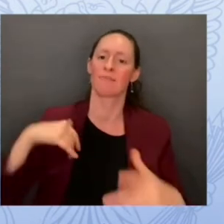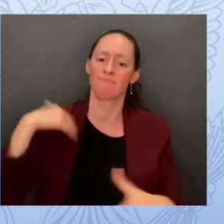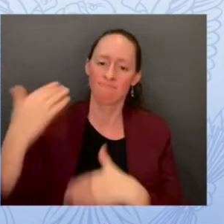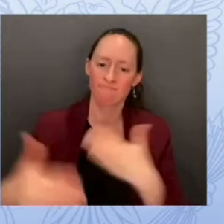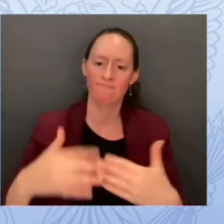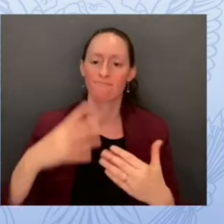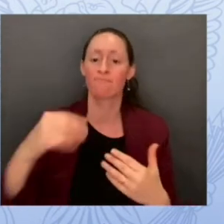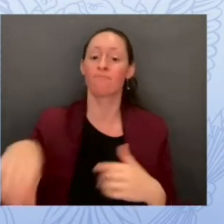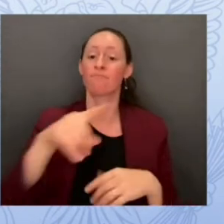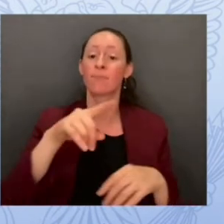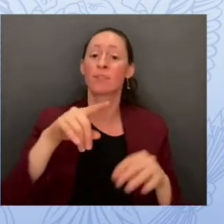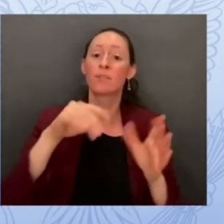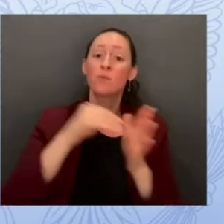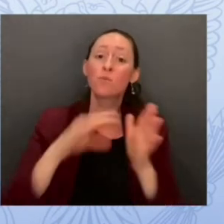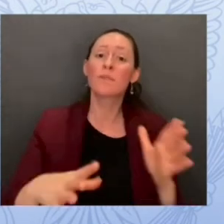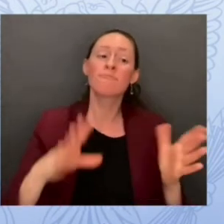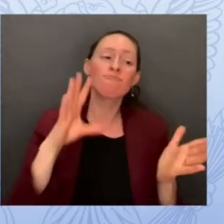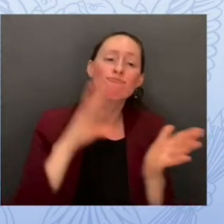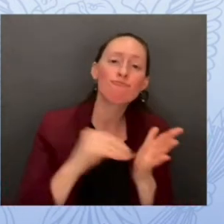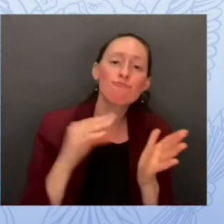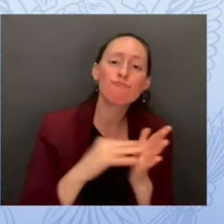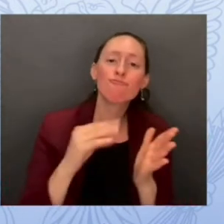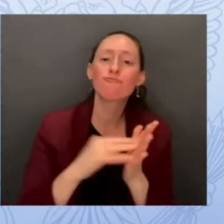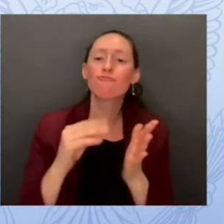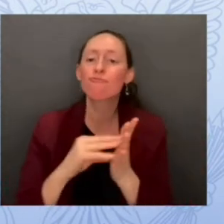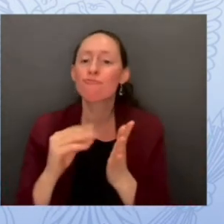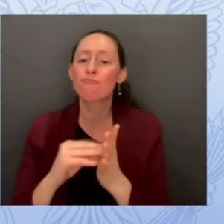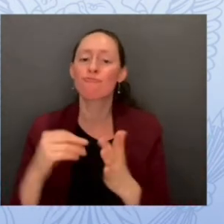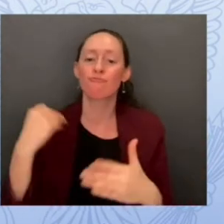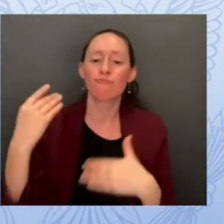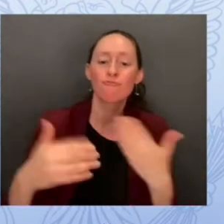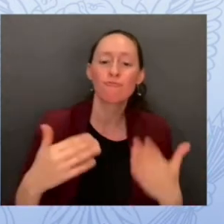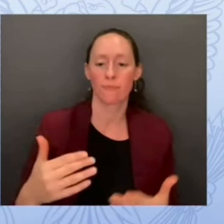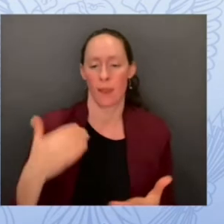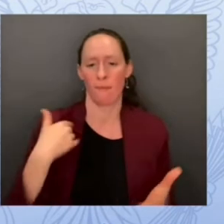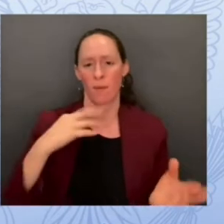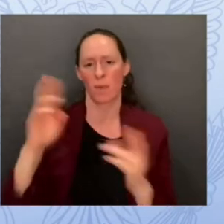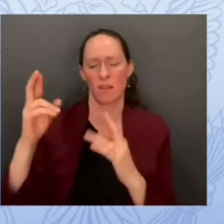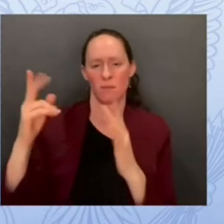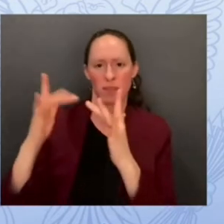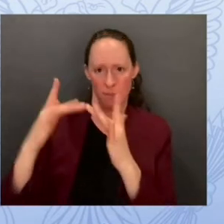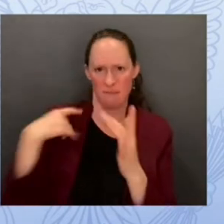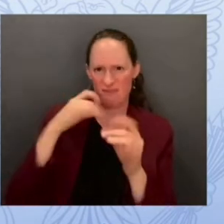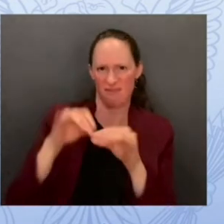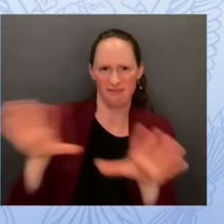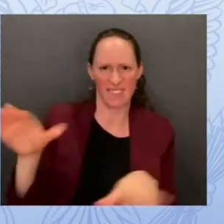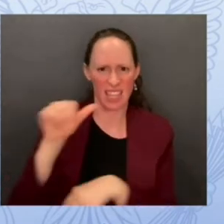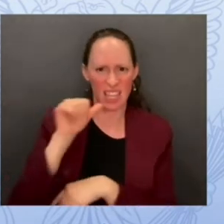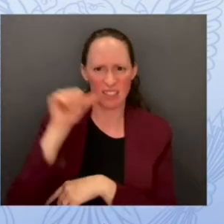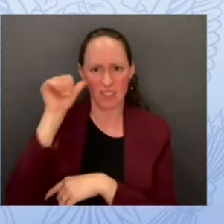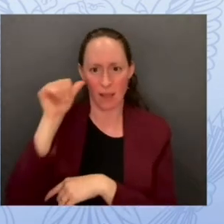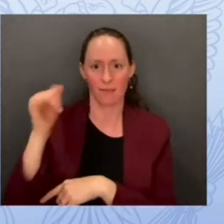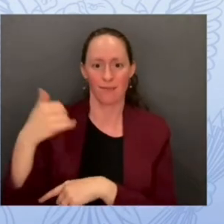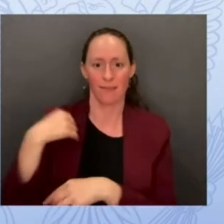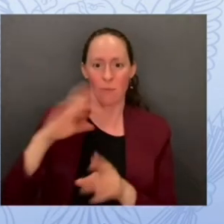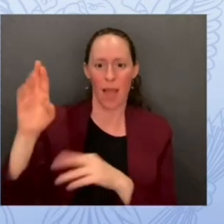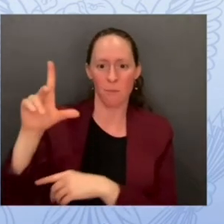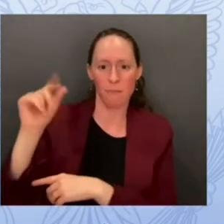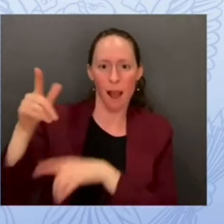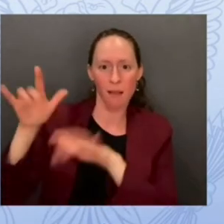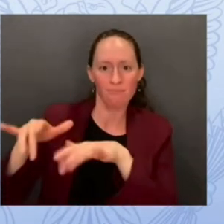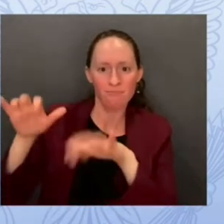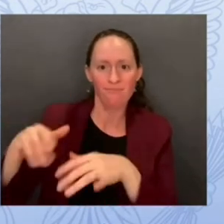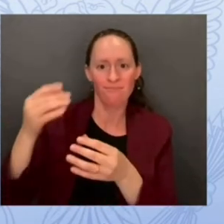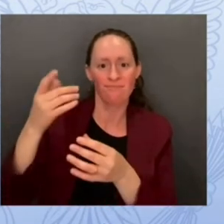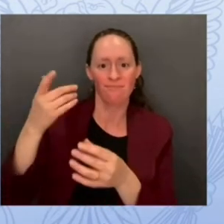schools website yesterday and published a blog a blog piece today which gives more details about the program and if you think your school